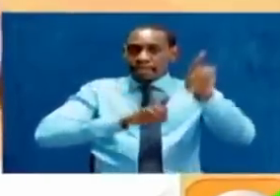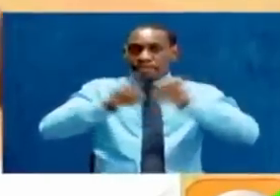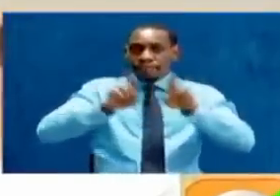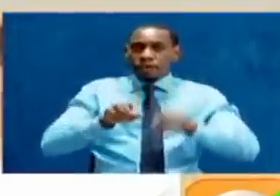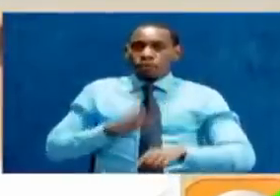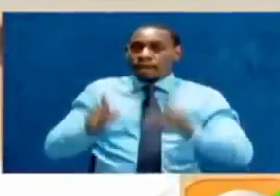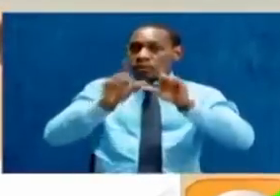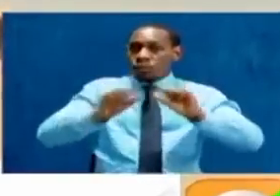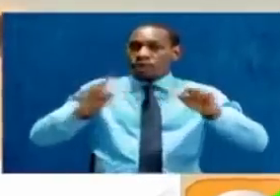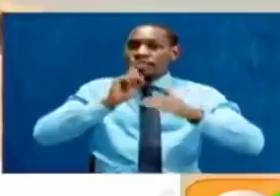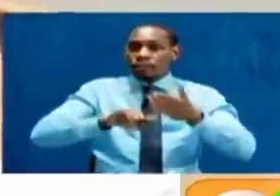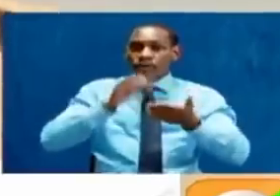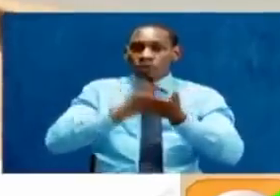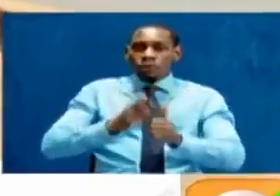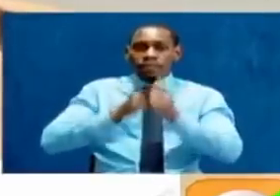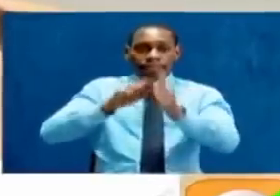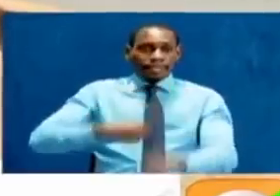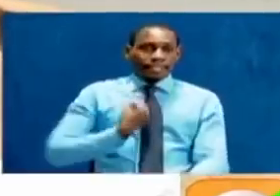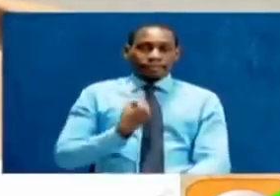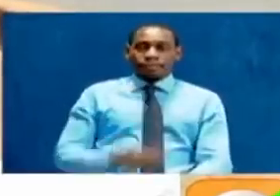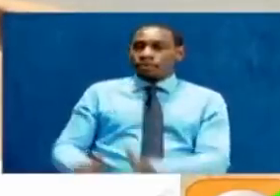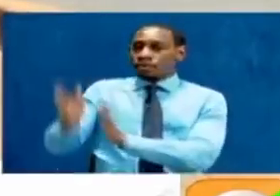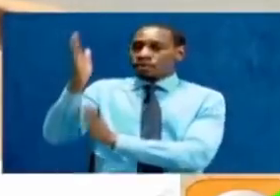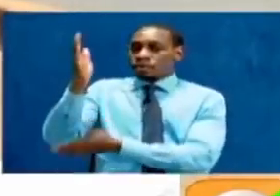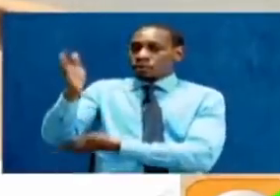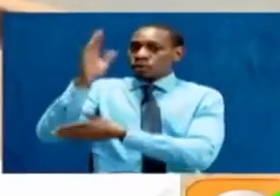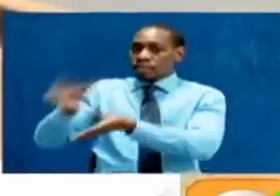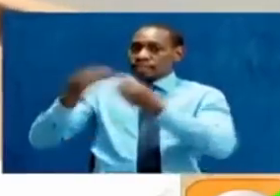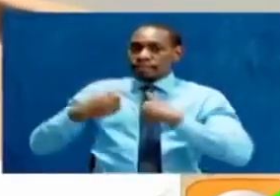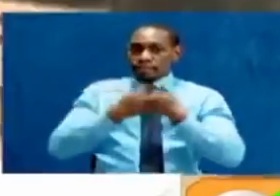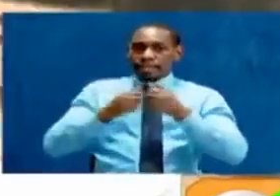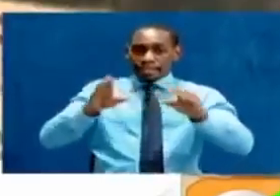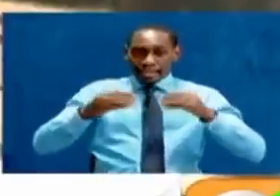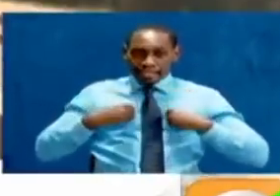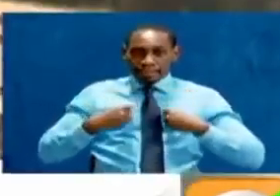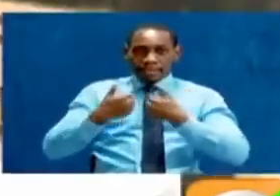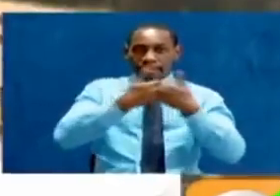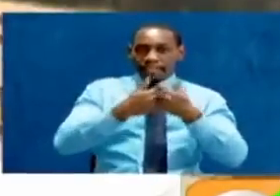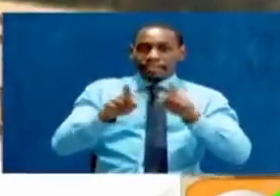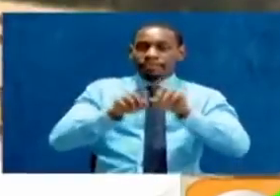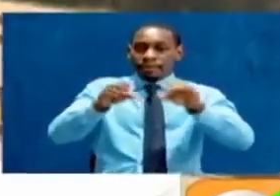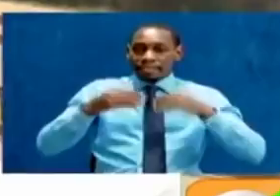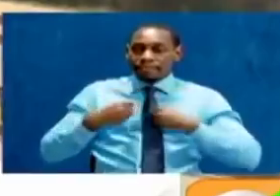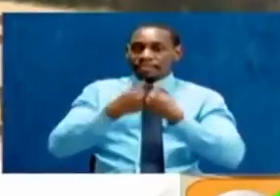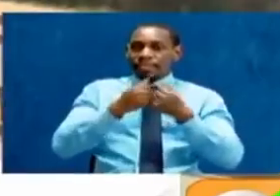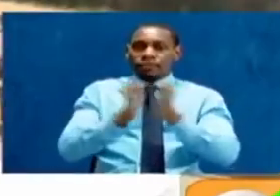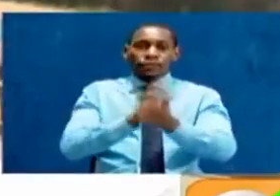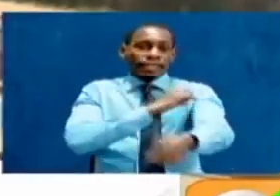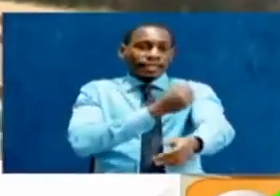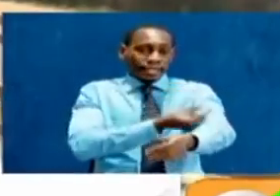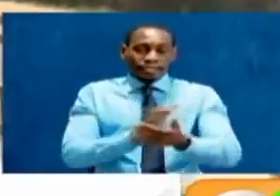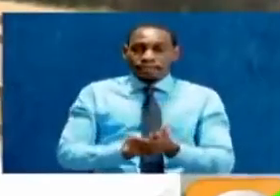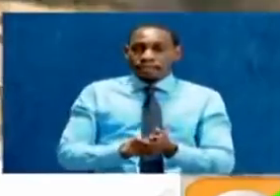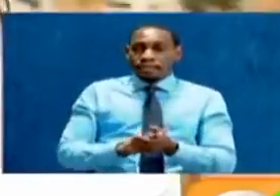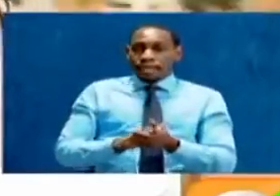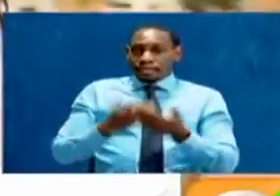according to her, is a gift to herself. God has given me the challenge. I decided to take the challenge, and I took it gracefully. So